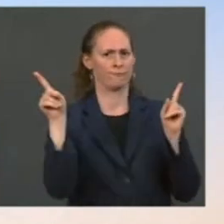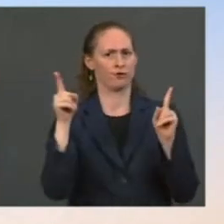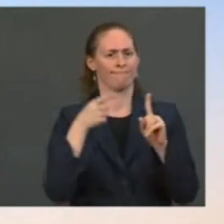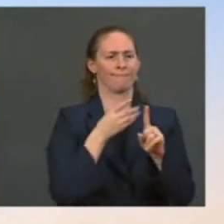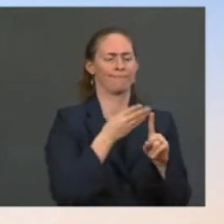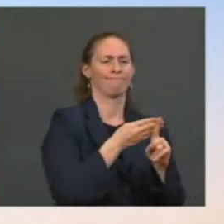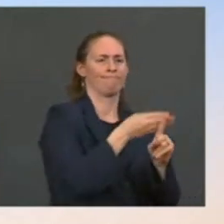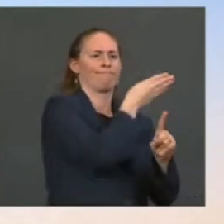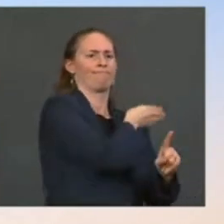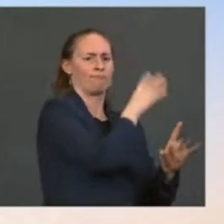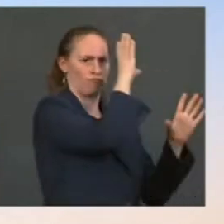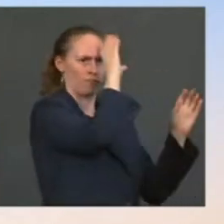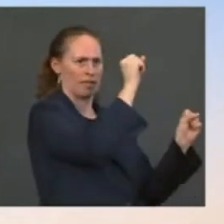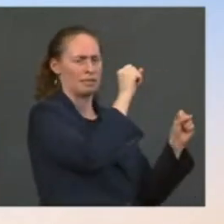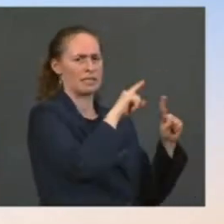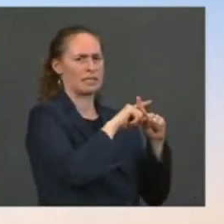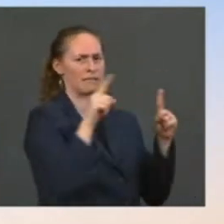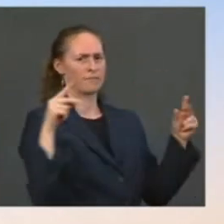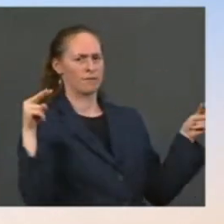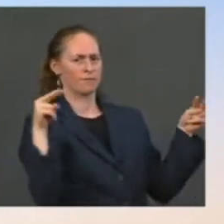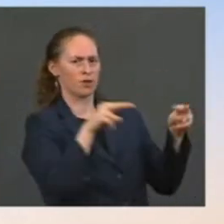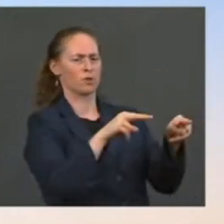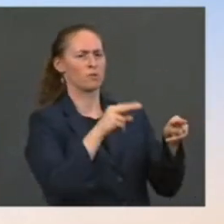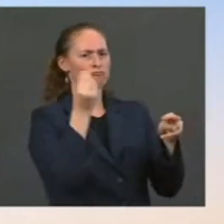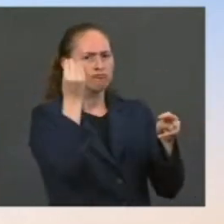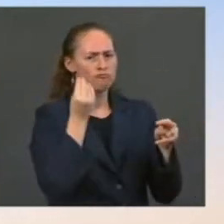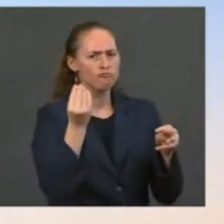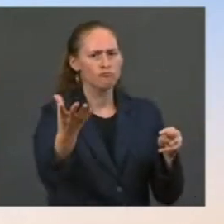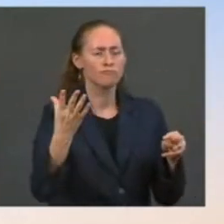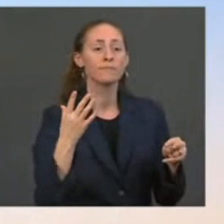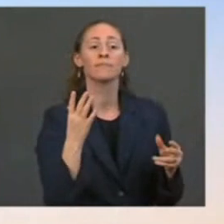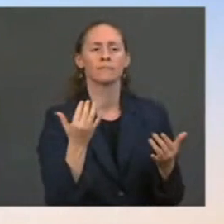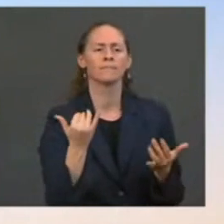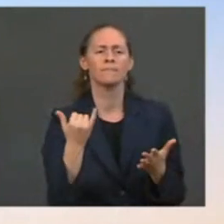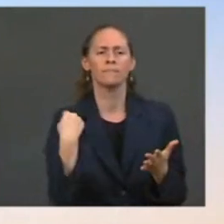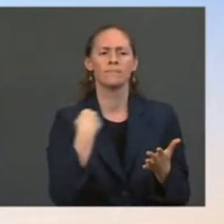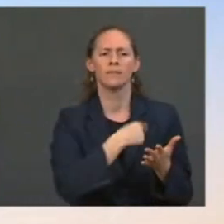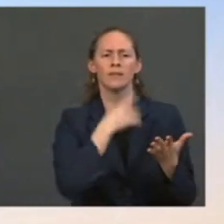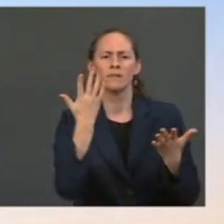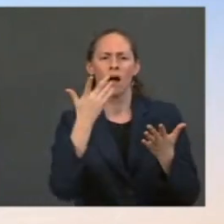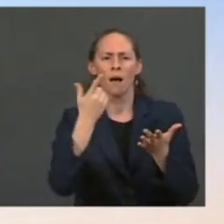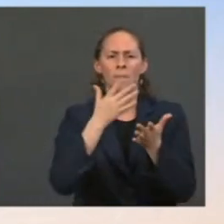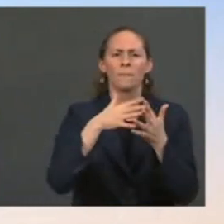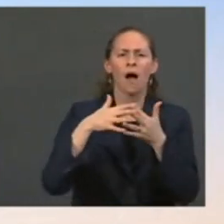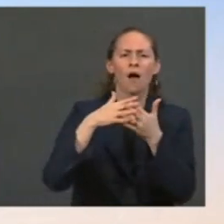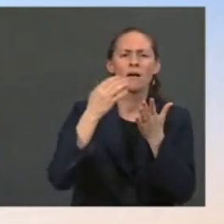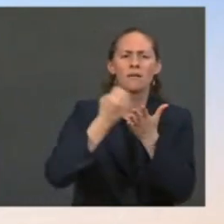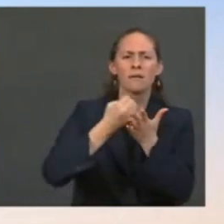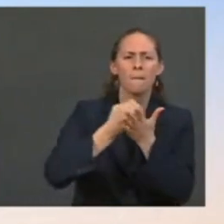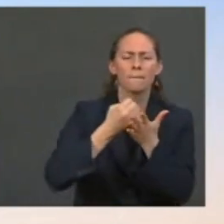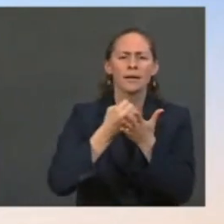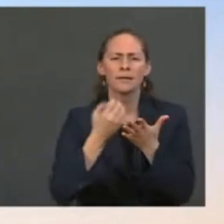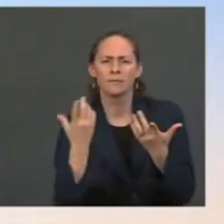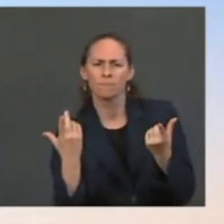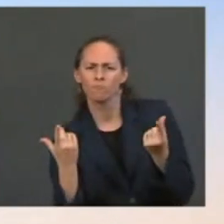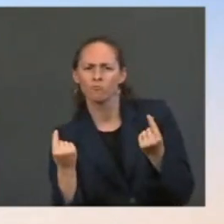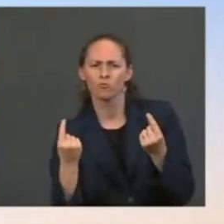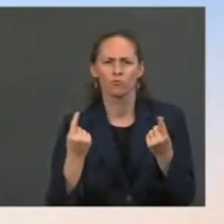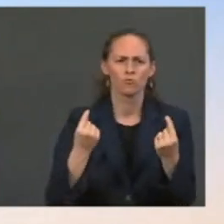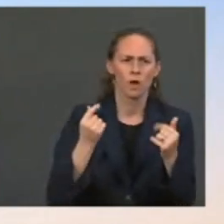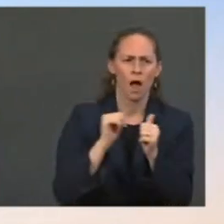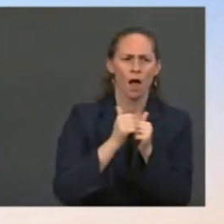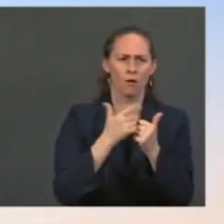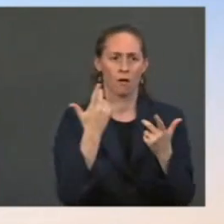view. Their approach for select sectors of the American economy and wasn't targeted to address strategic problems we have. These initial steps will